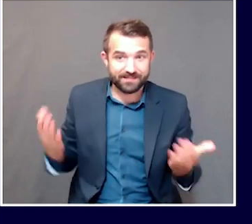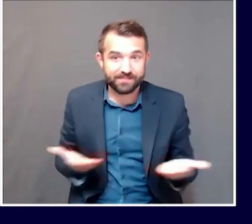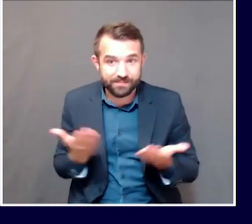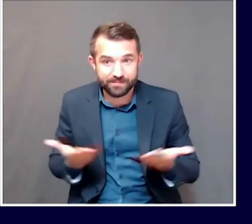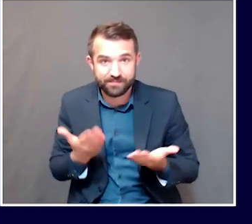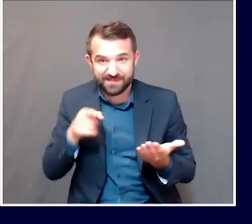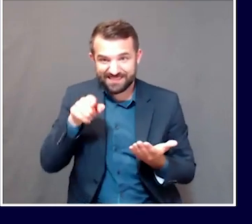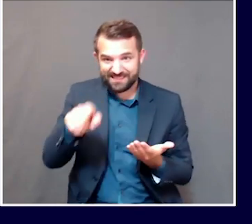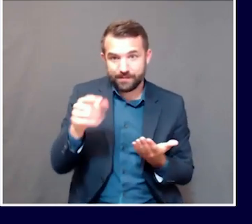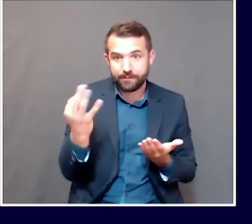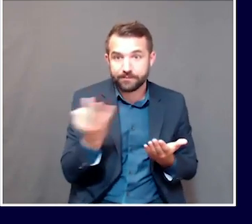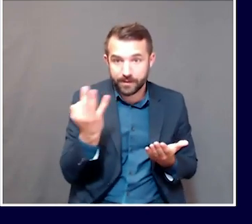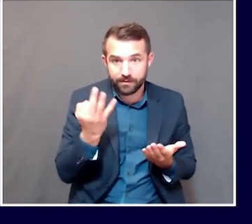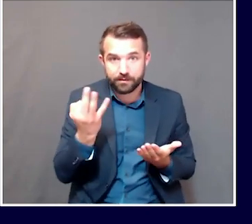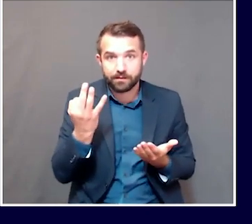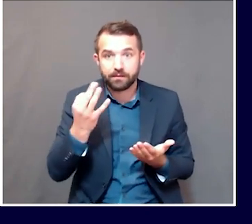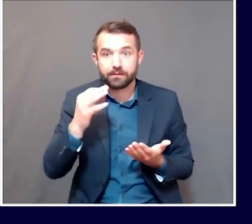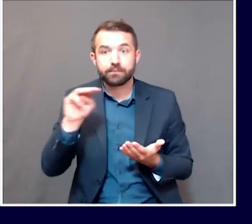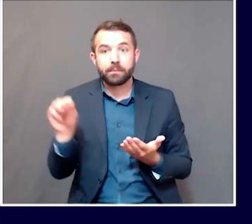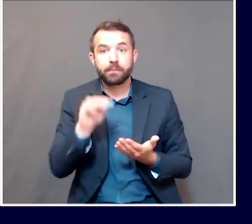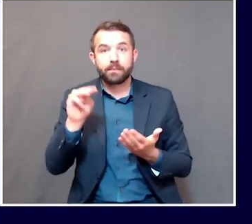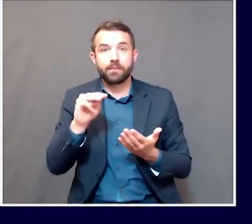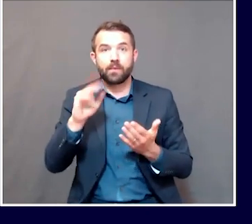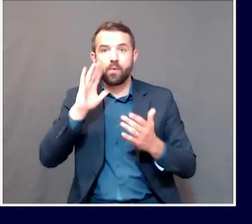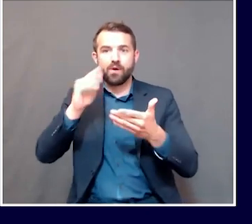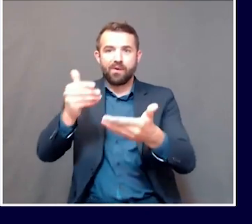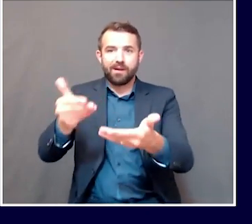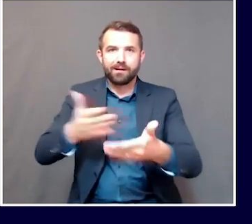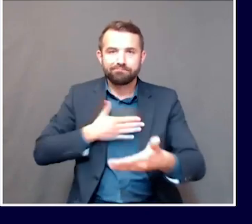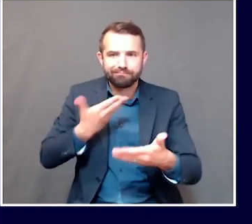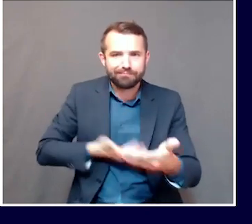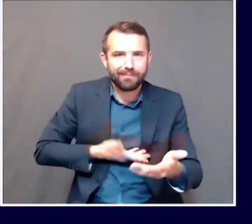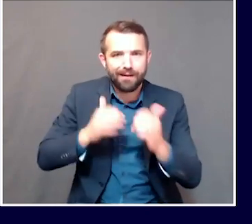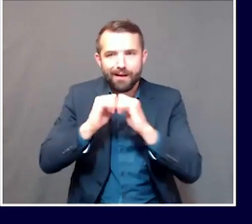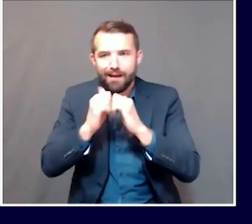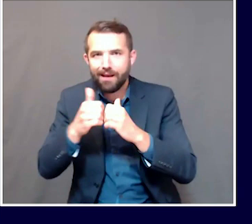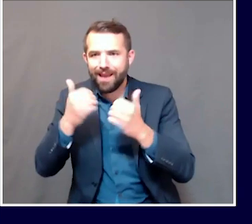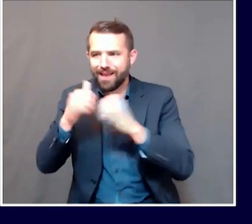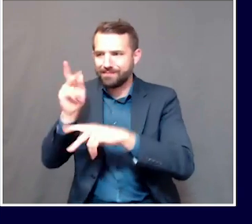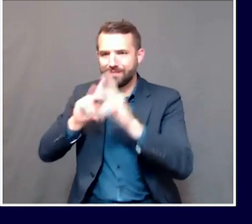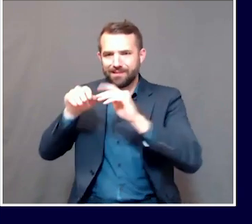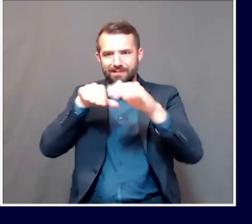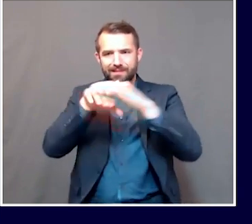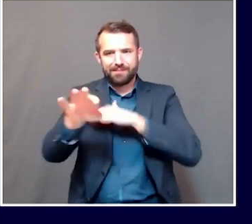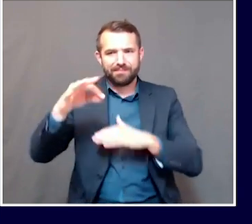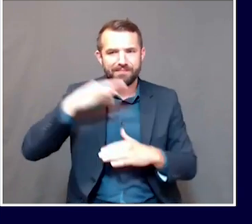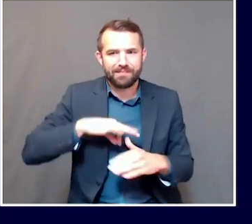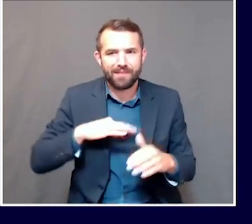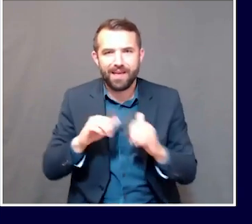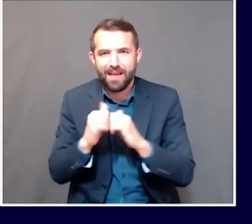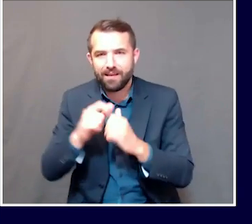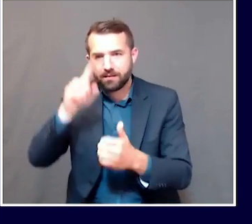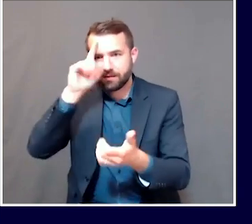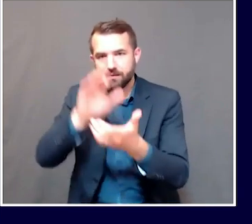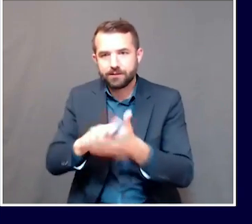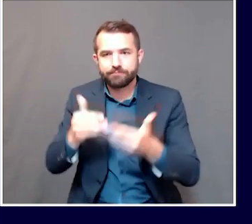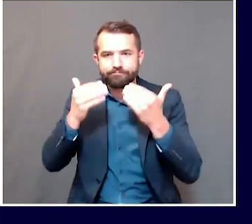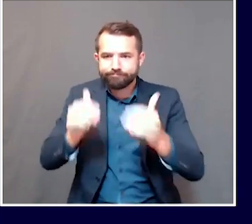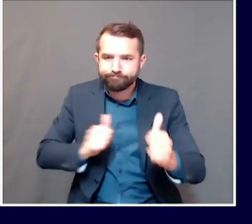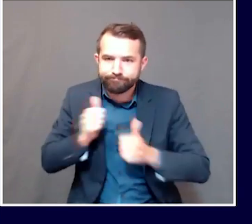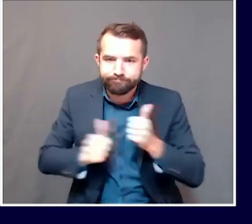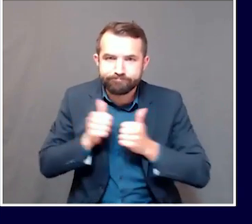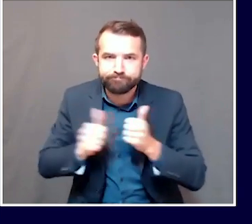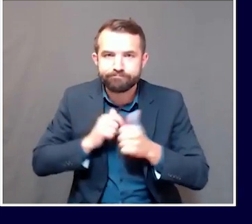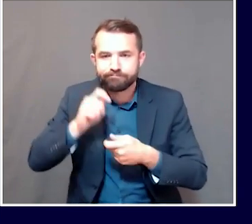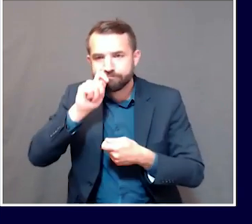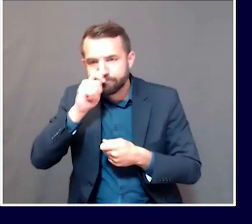and concerned that he wouldn't be, quote, let into the state, so he proactively took a COVID-19 test early Tuesday.